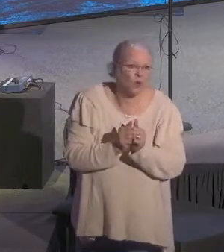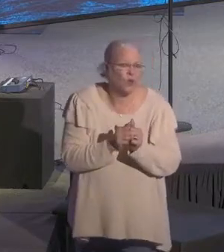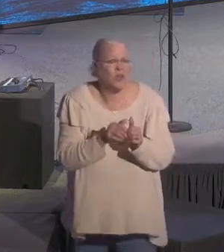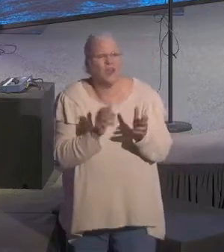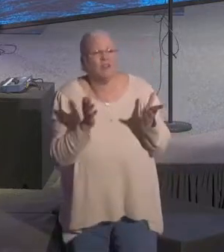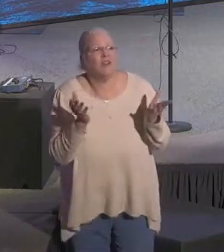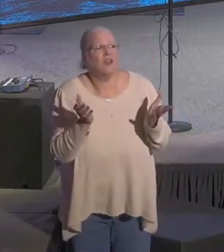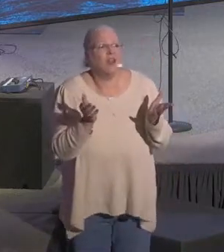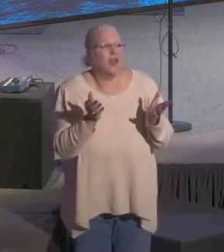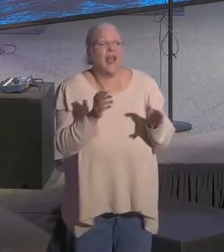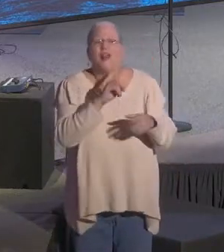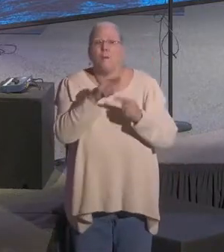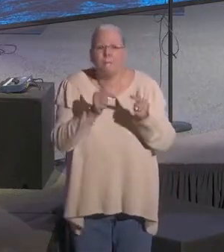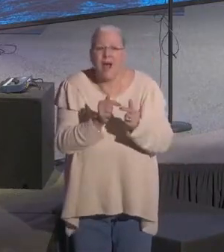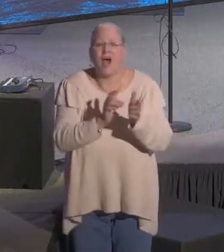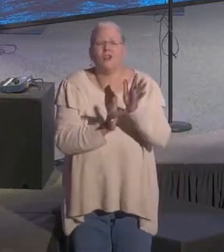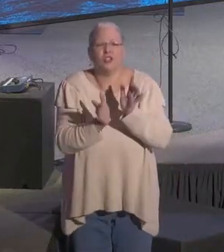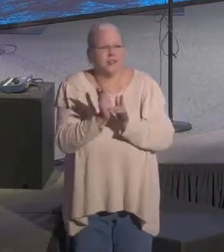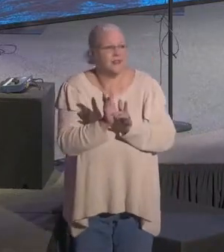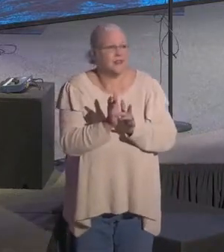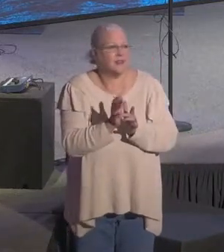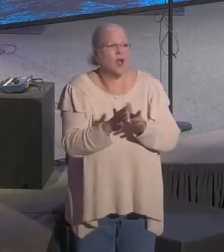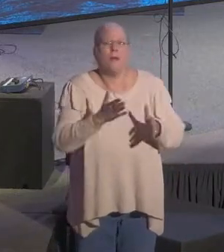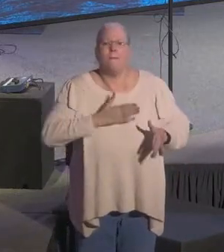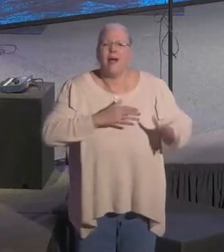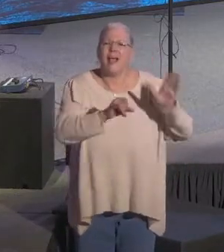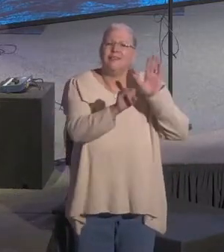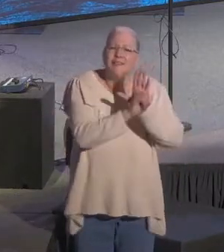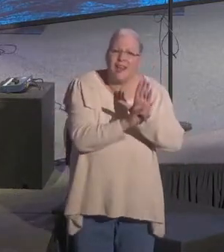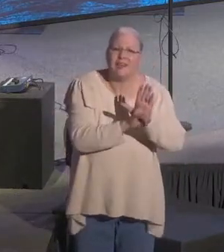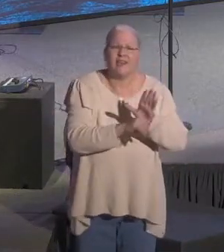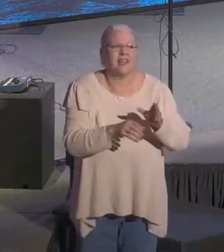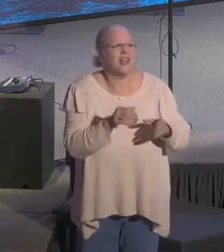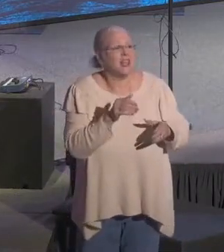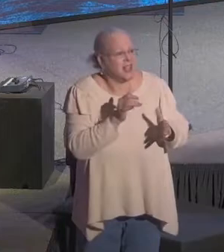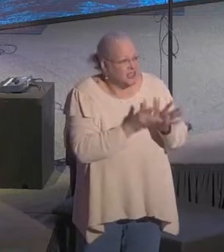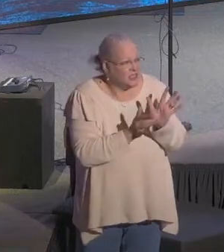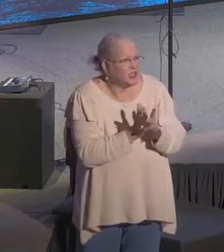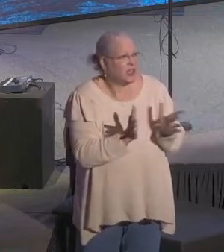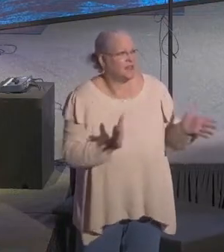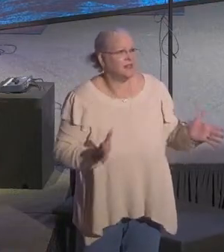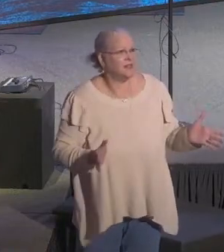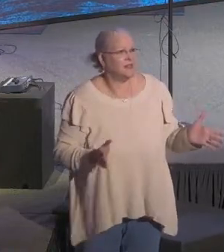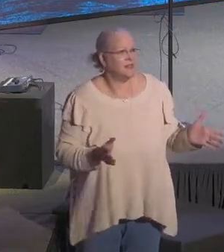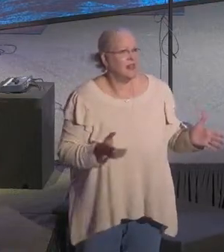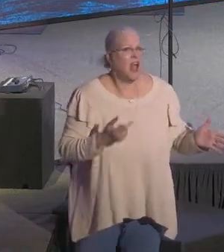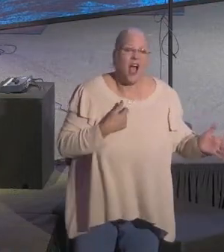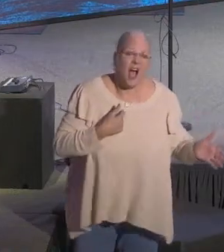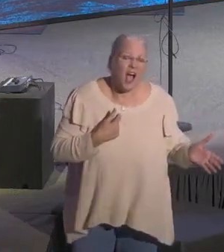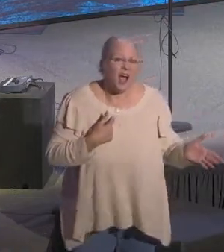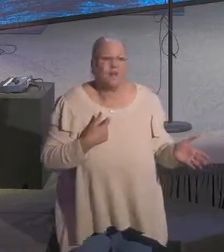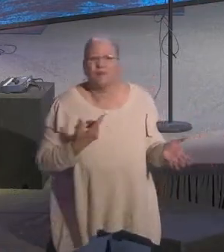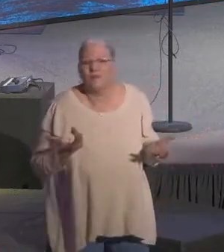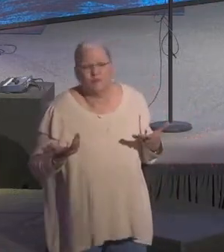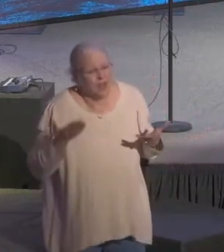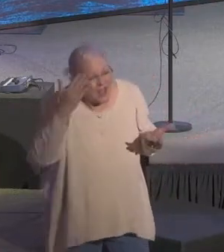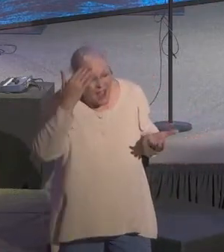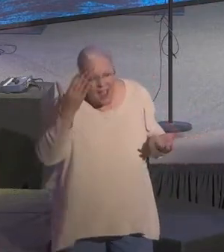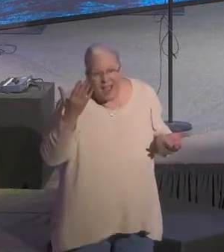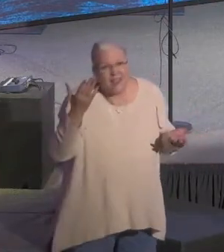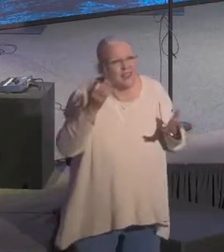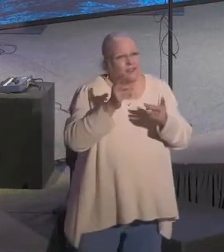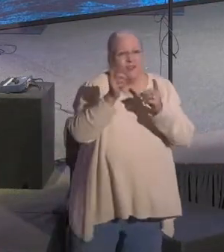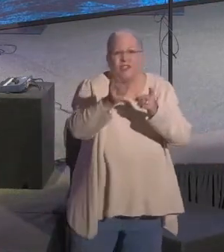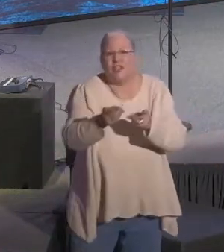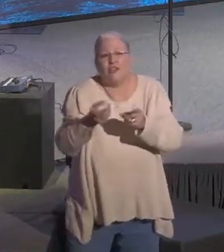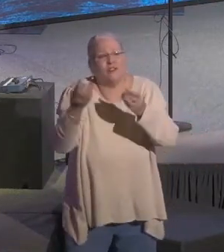Christ. My identity is in Christ, not in what other people think. I'm going to find my identity in Jesus. And I could give you